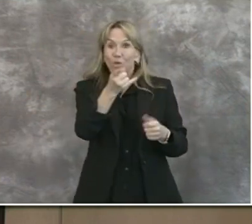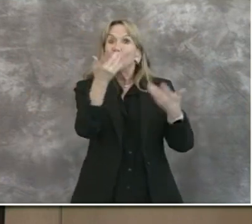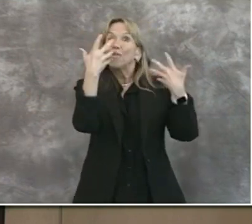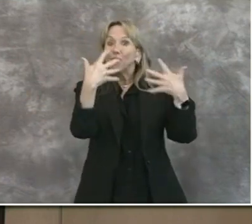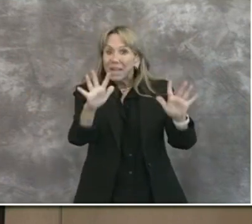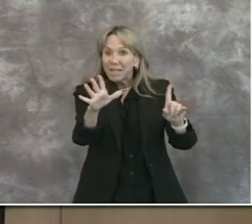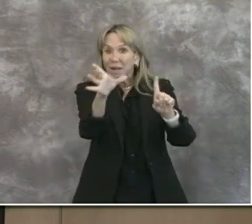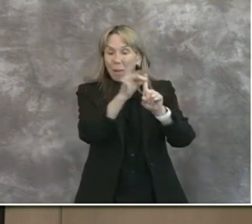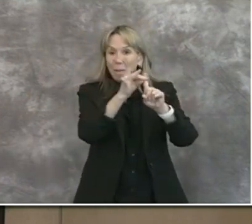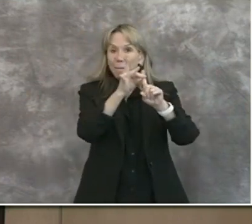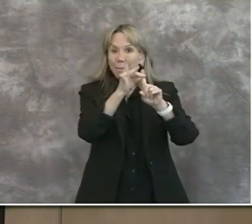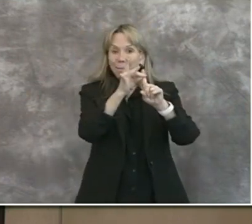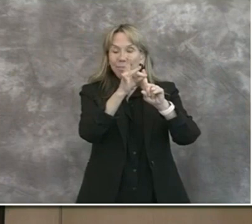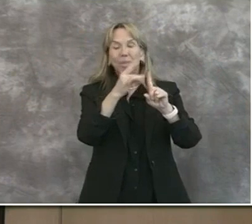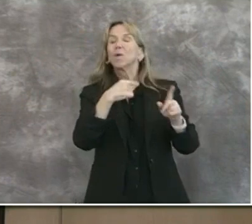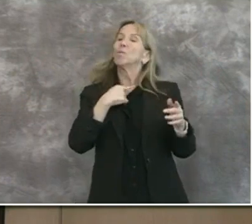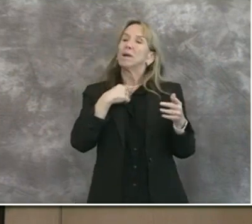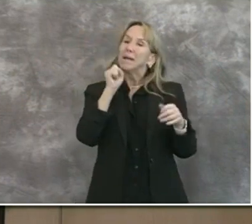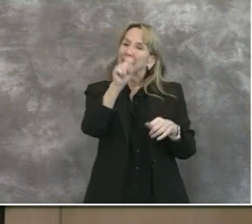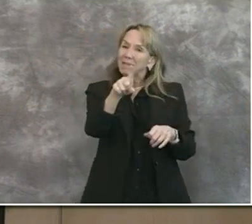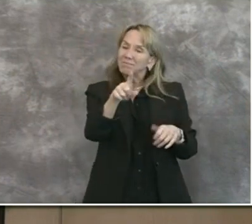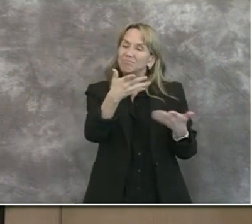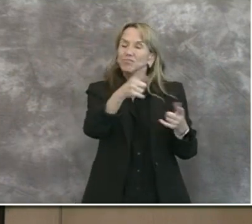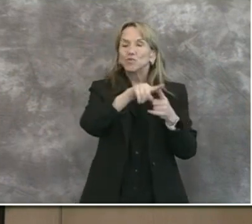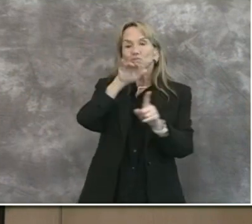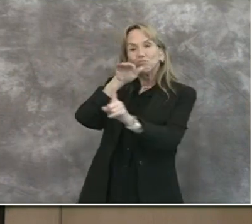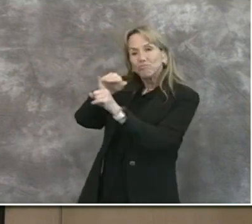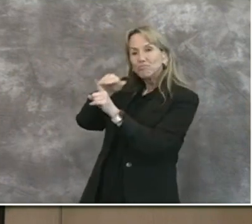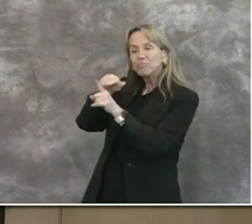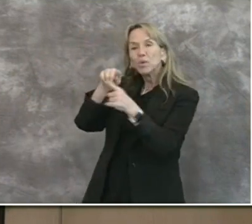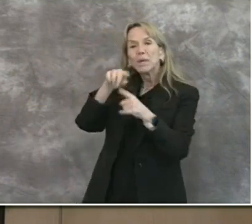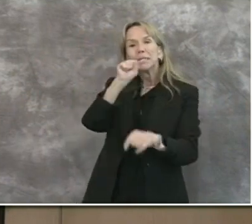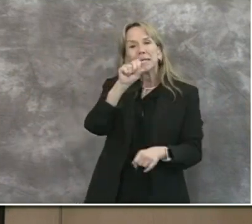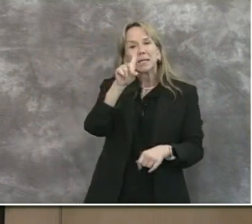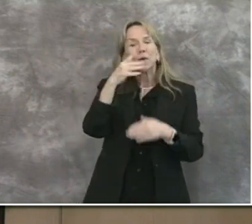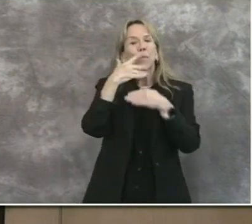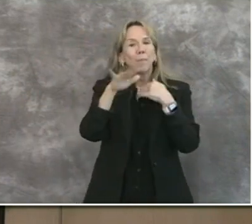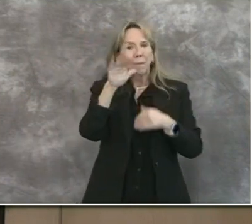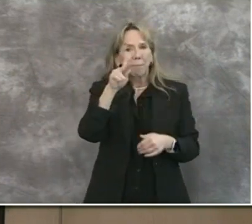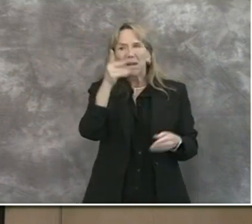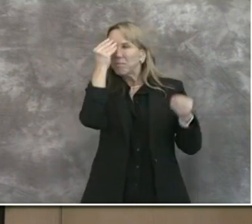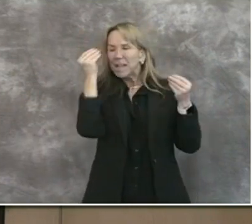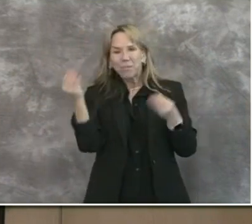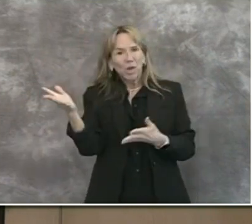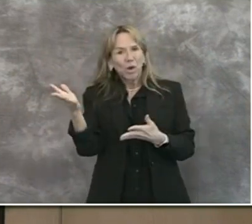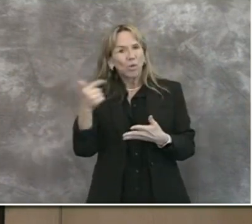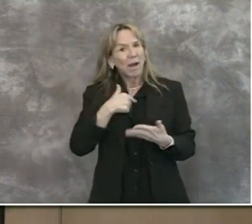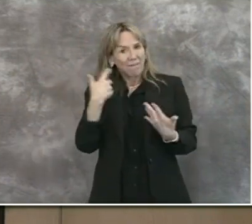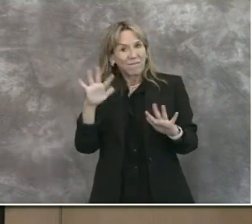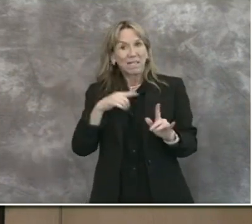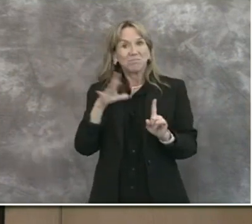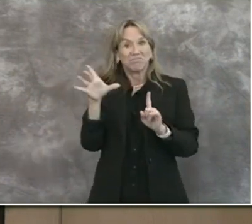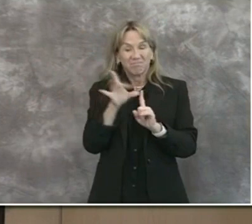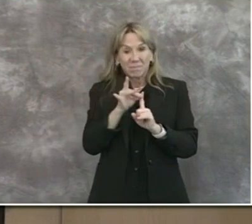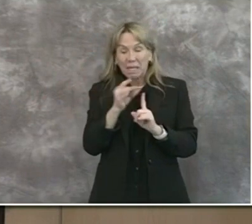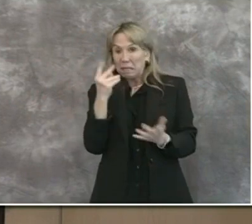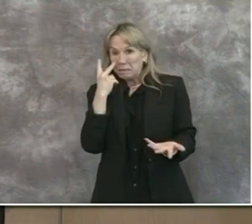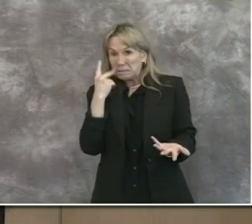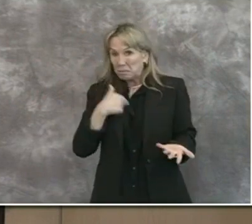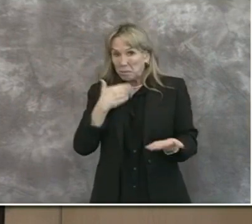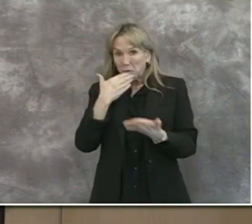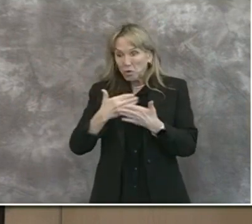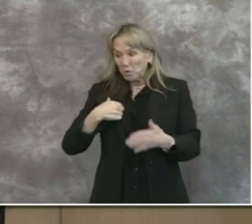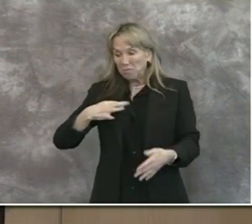test, we would encourage you to the reach out to the San Diego blood bank, share with them your status, and see if you are a likely candidate